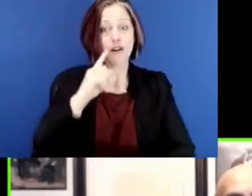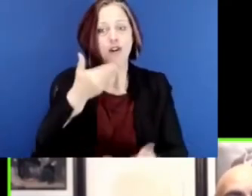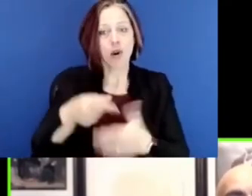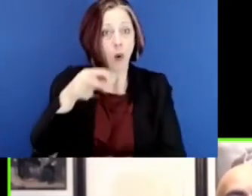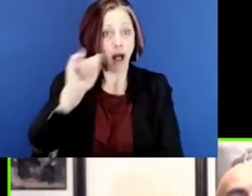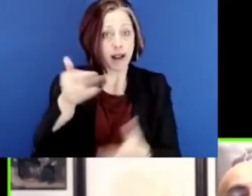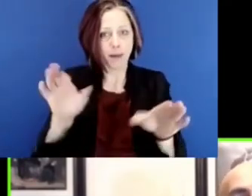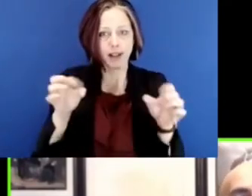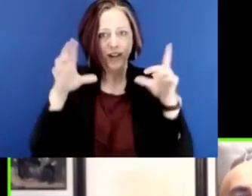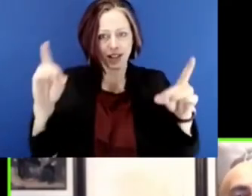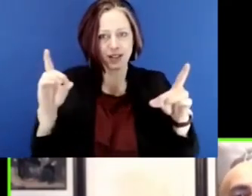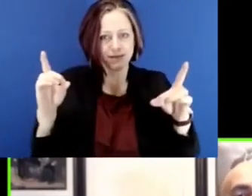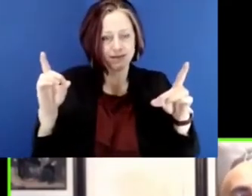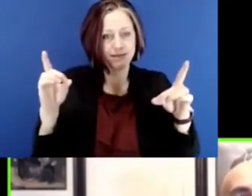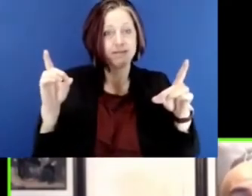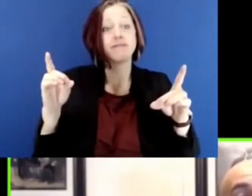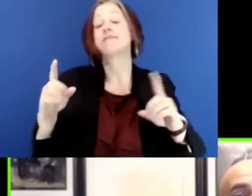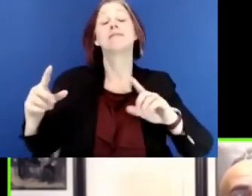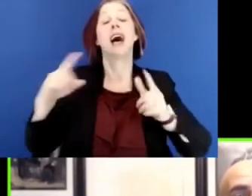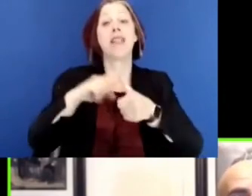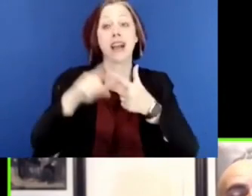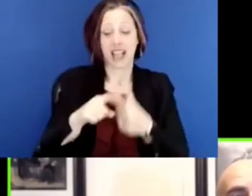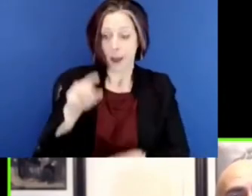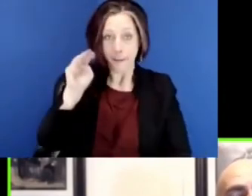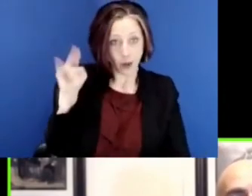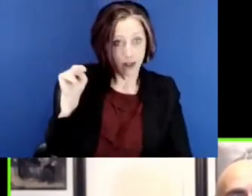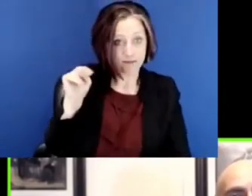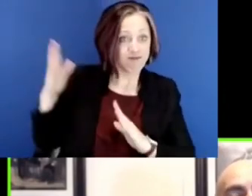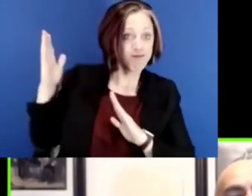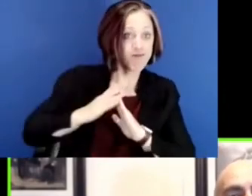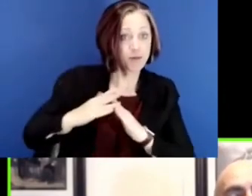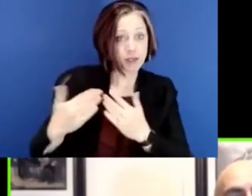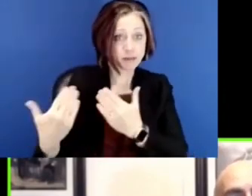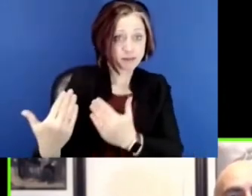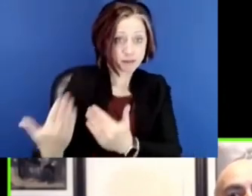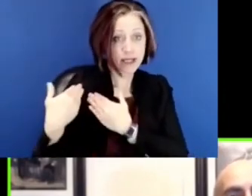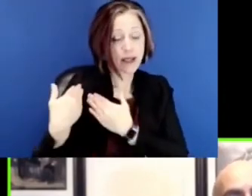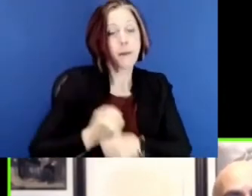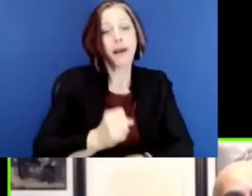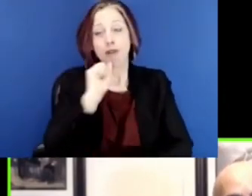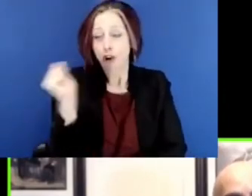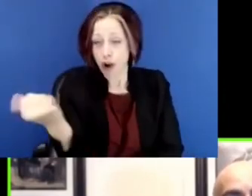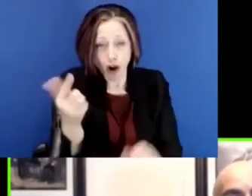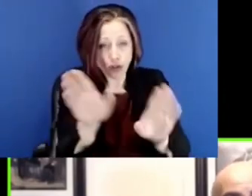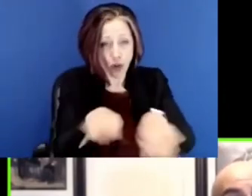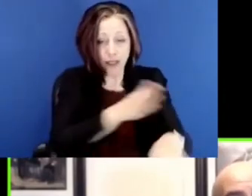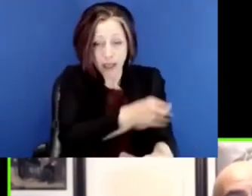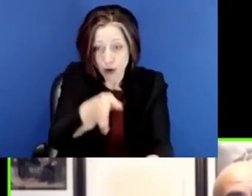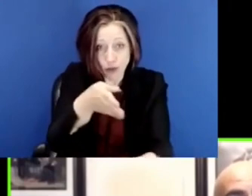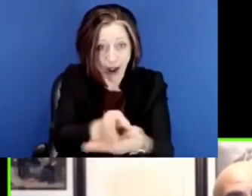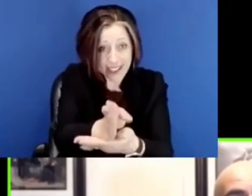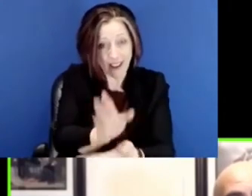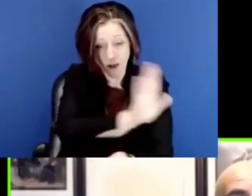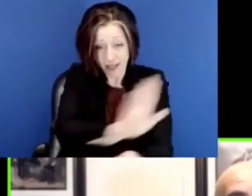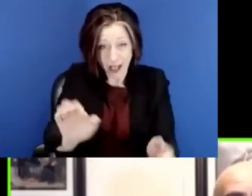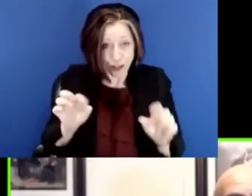education, and then saying, this is the state of Minnesota's highest responsibility to make sure all children's rights to that quality